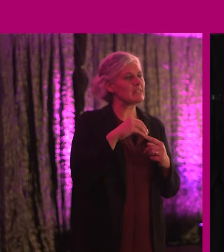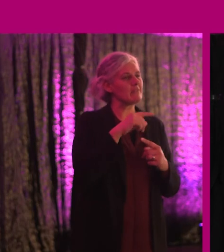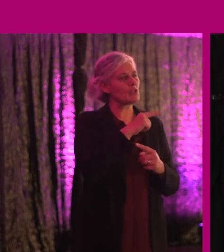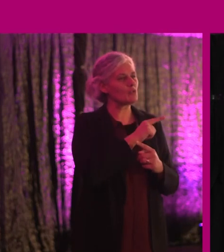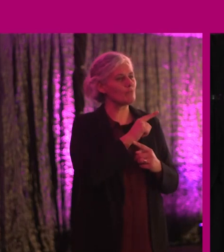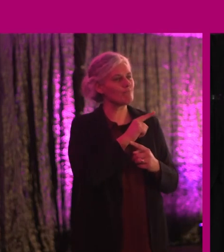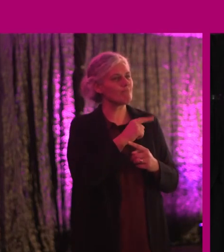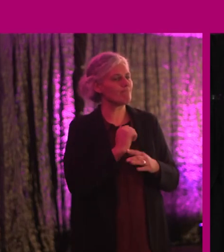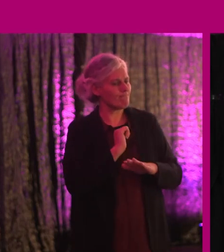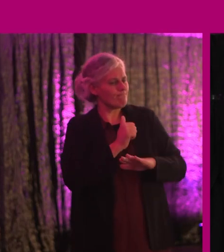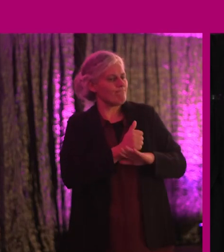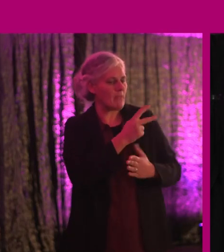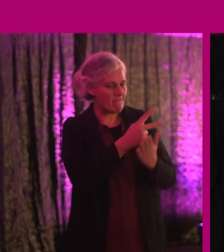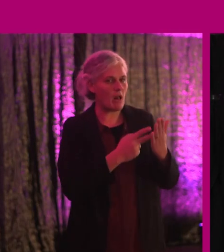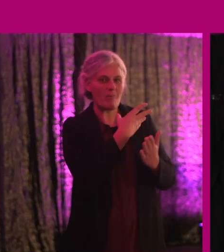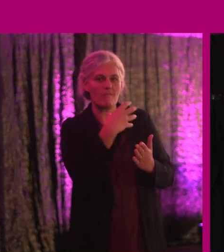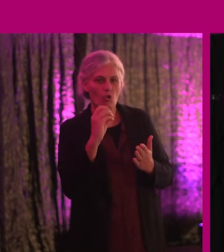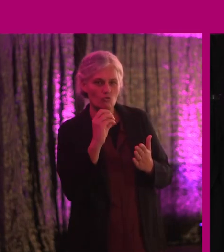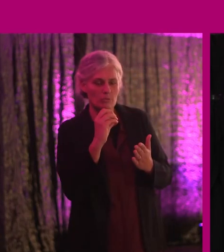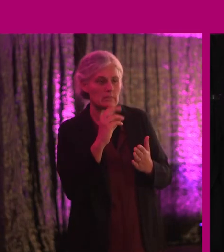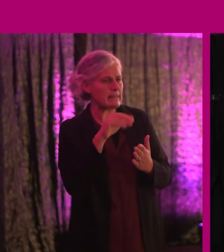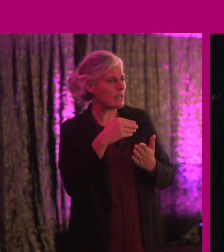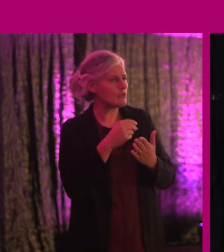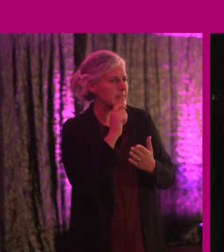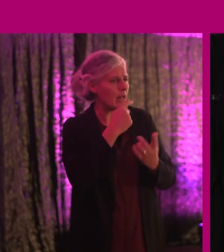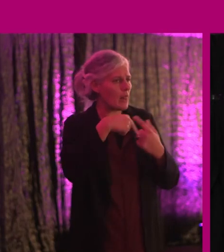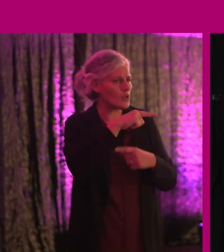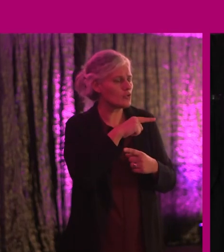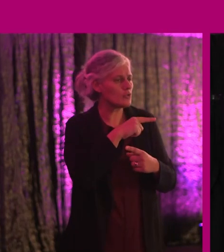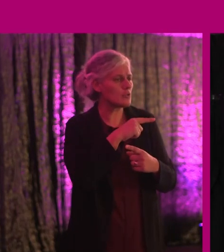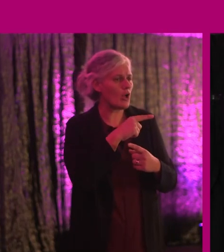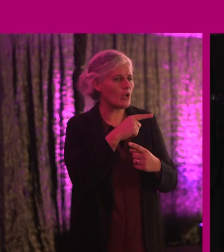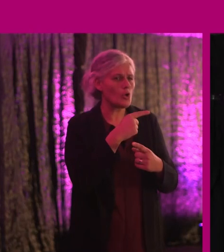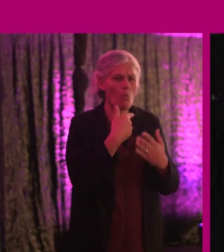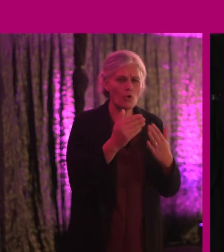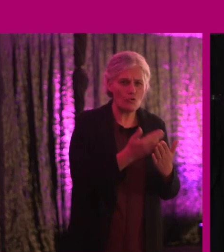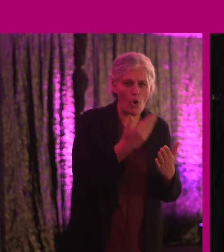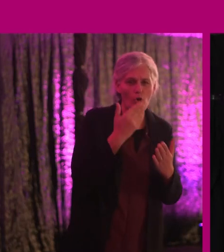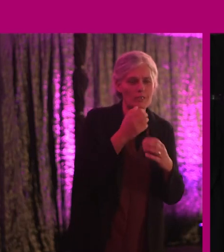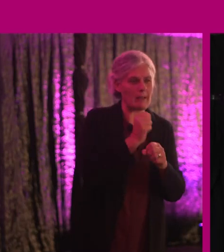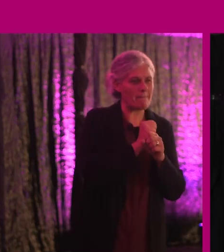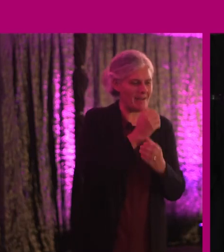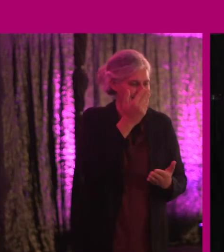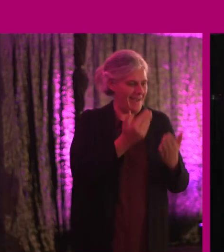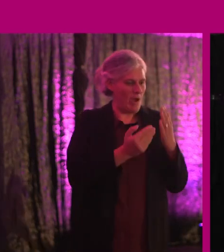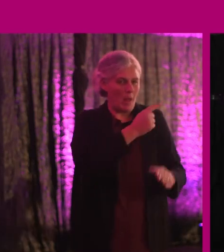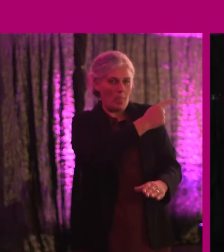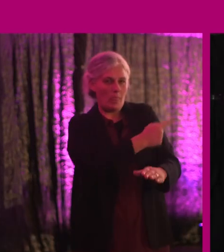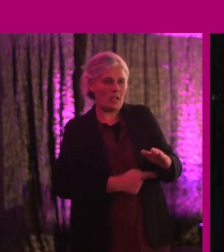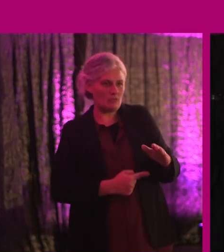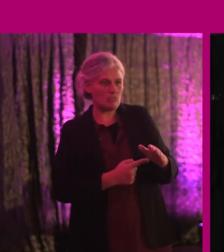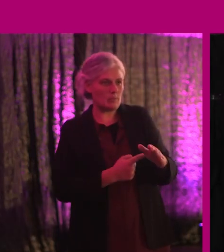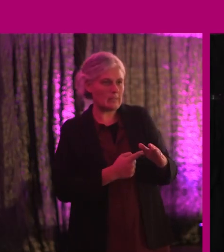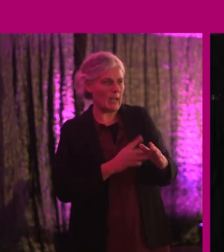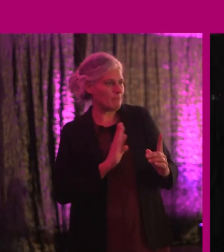established the Valuable 500. Could you share with us some lessons that you've learned about how a disability is